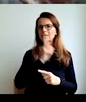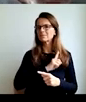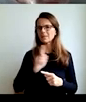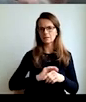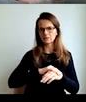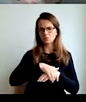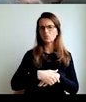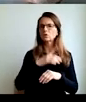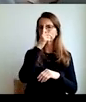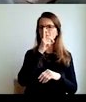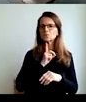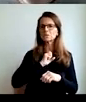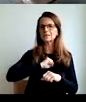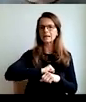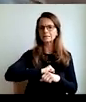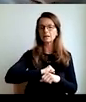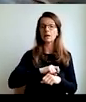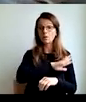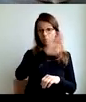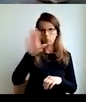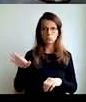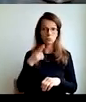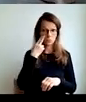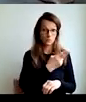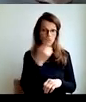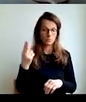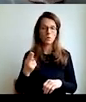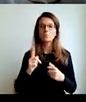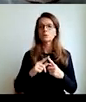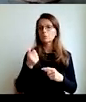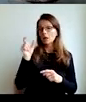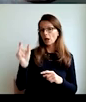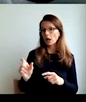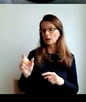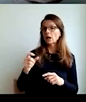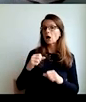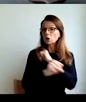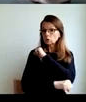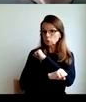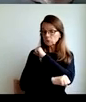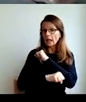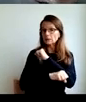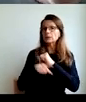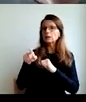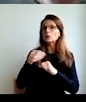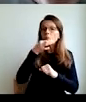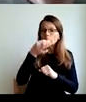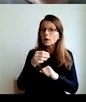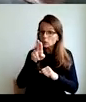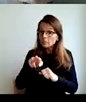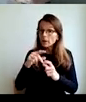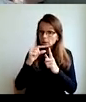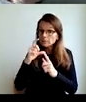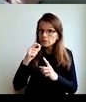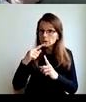dissatisfaction. Frustration that is reflected everywhere for students who are